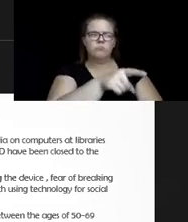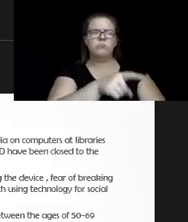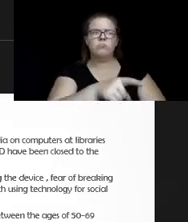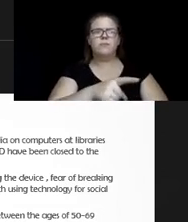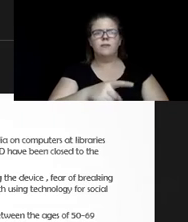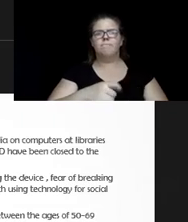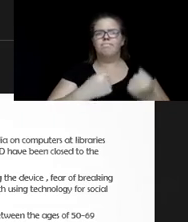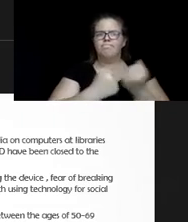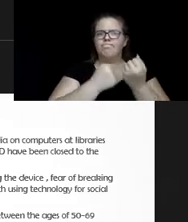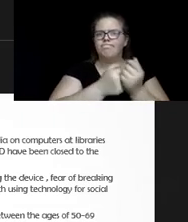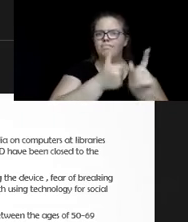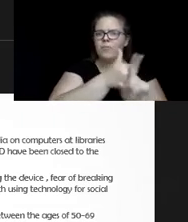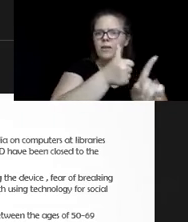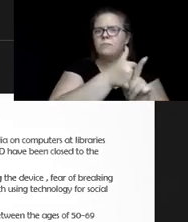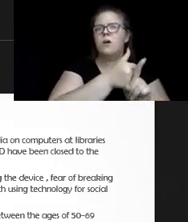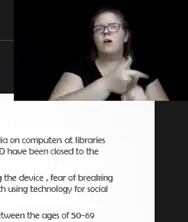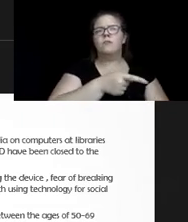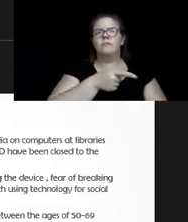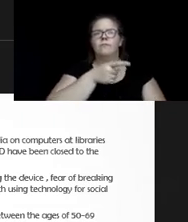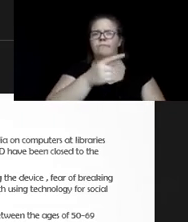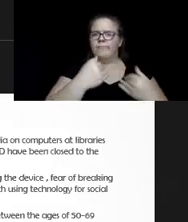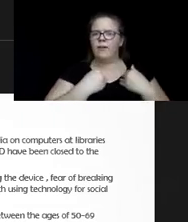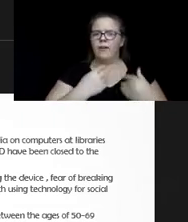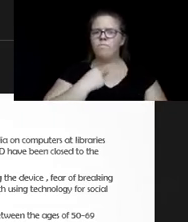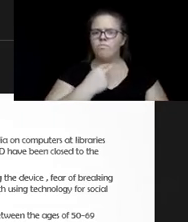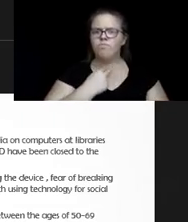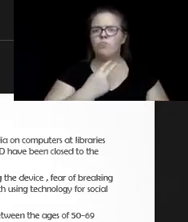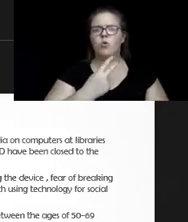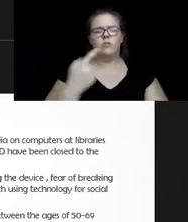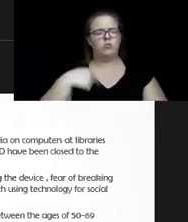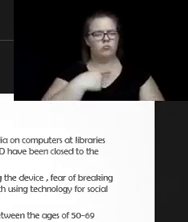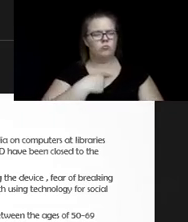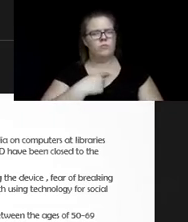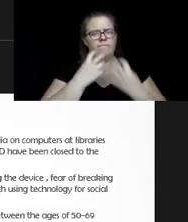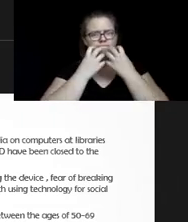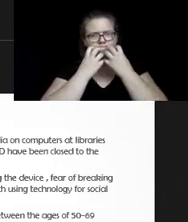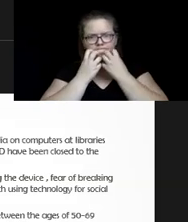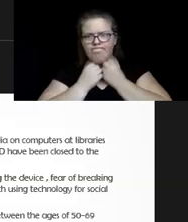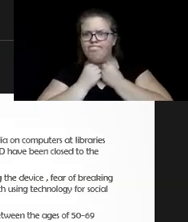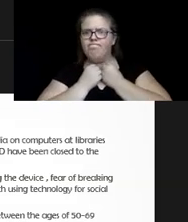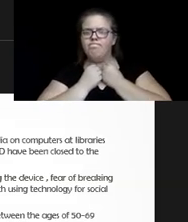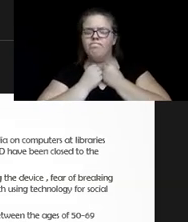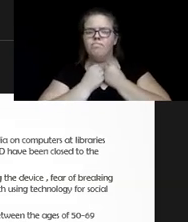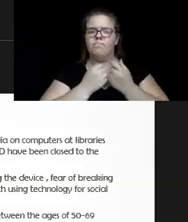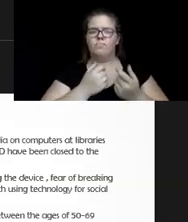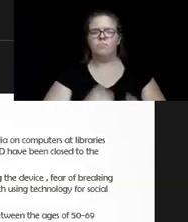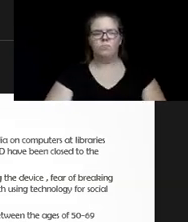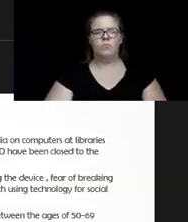to help empower them to realize that they have worth and that they are worthy of someone's time and attention.